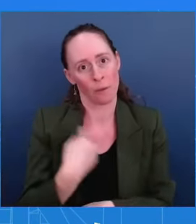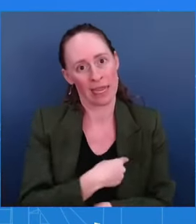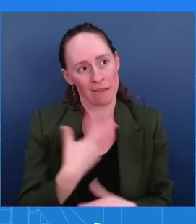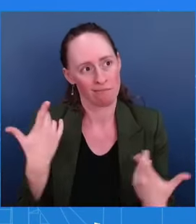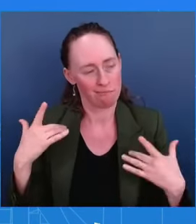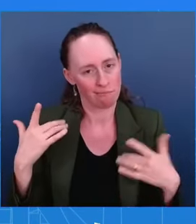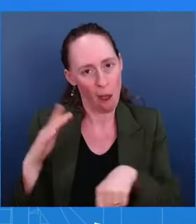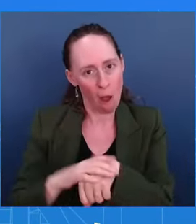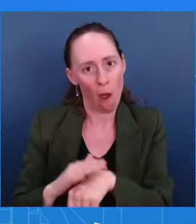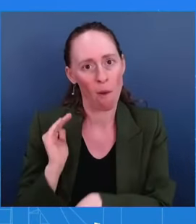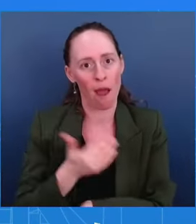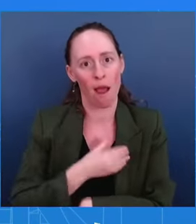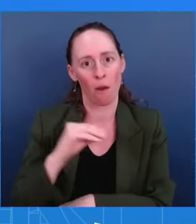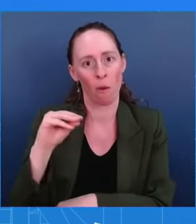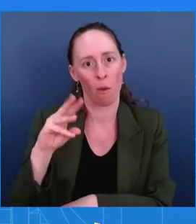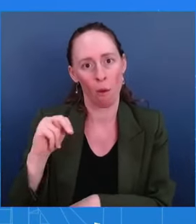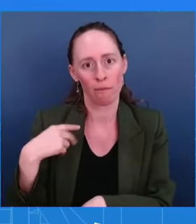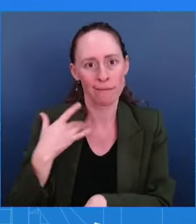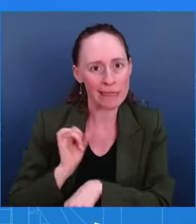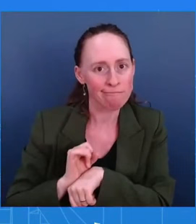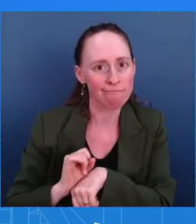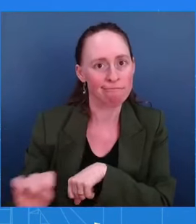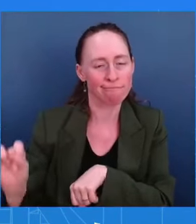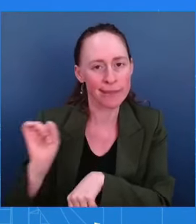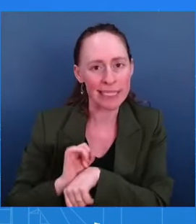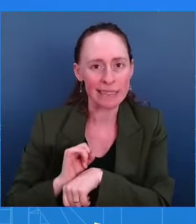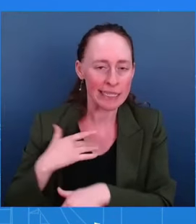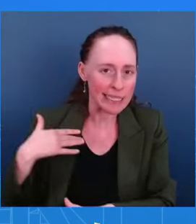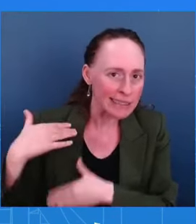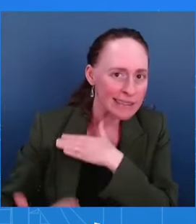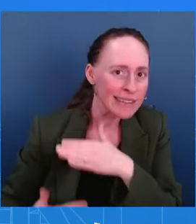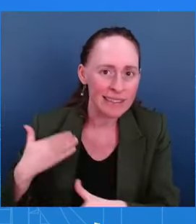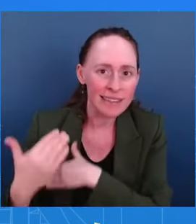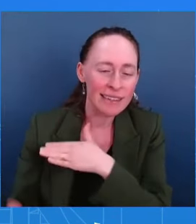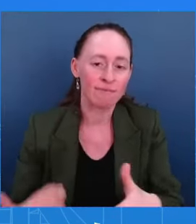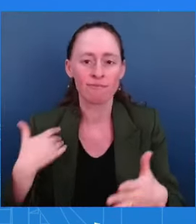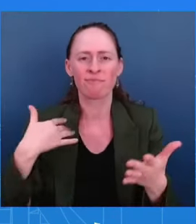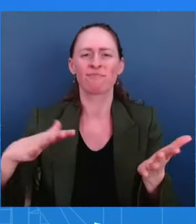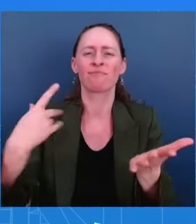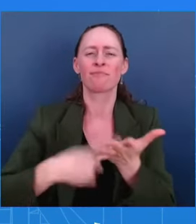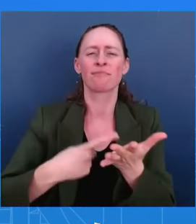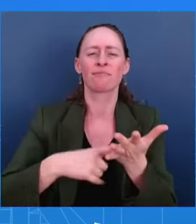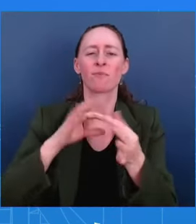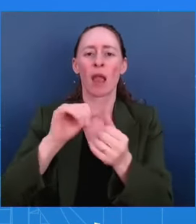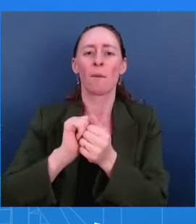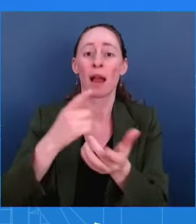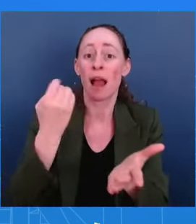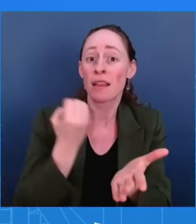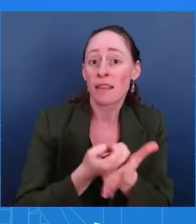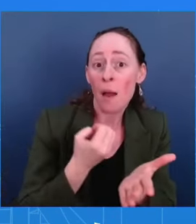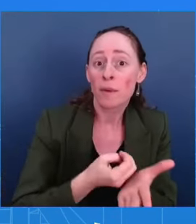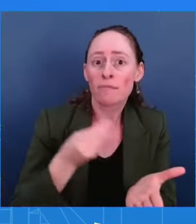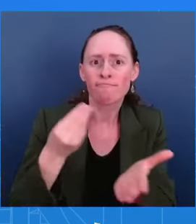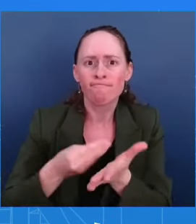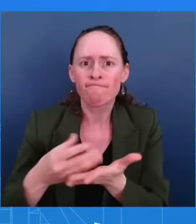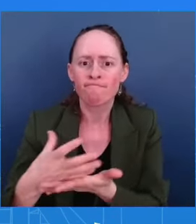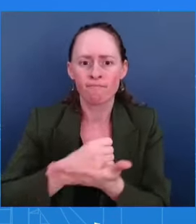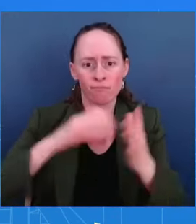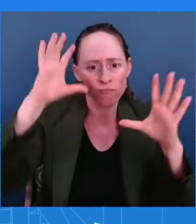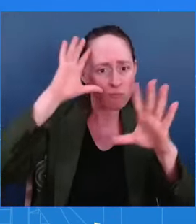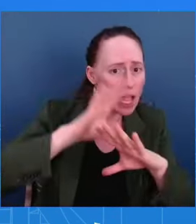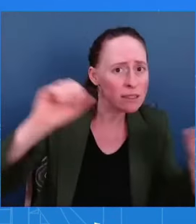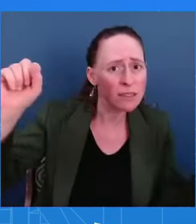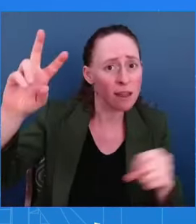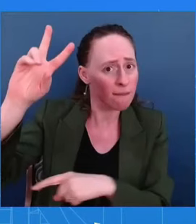you heard me talk about the economy, what the President and this Vice President have been able to do. We cannot forget what the Biden